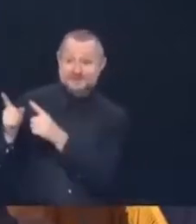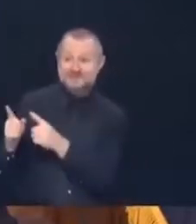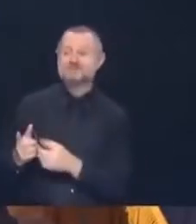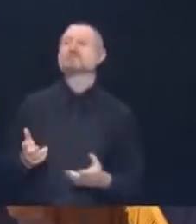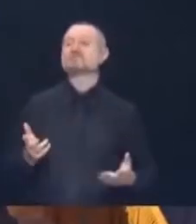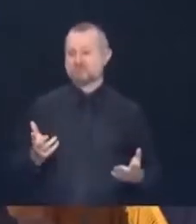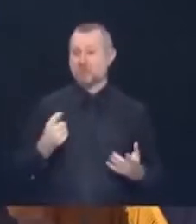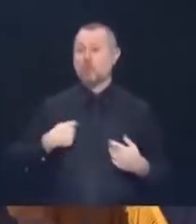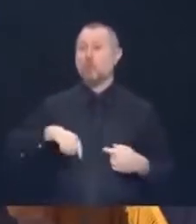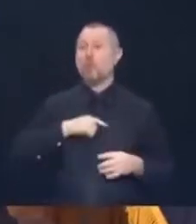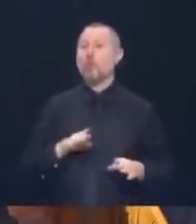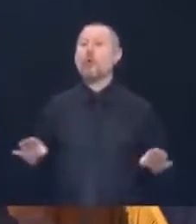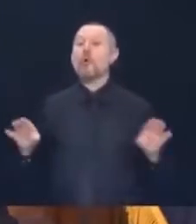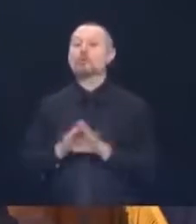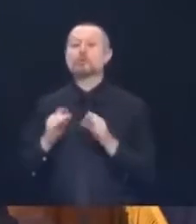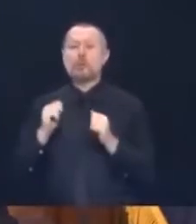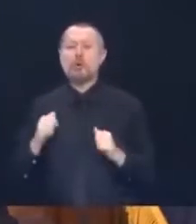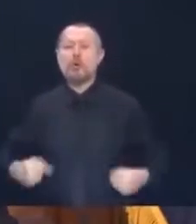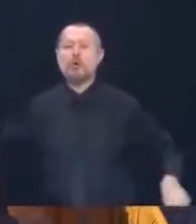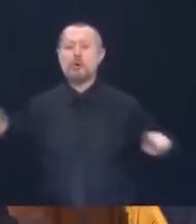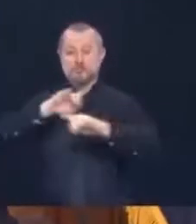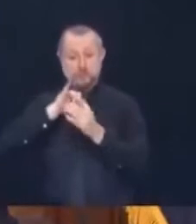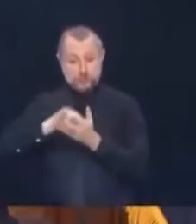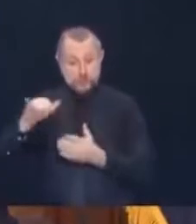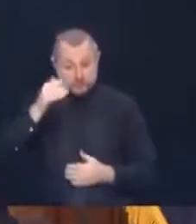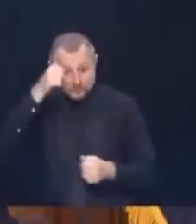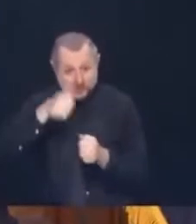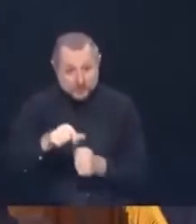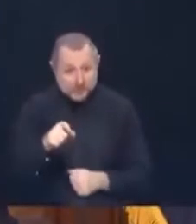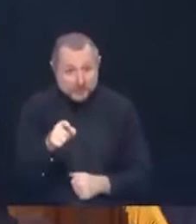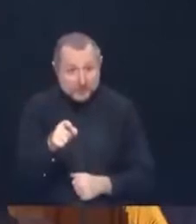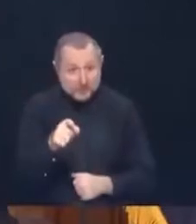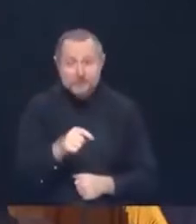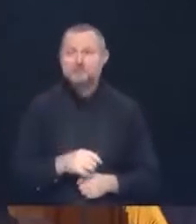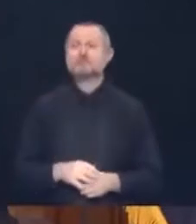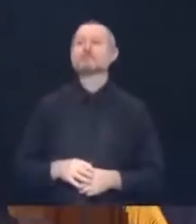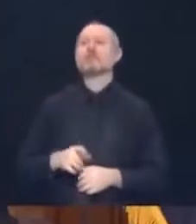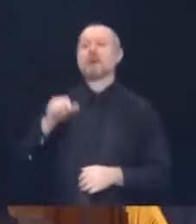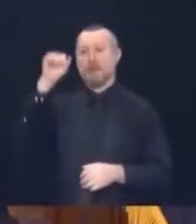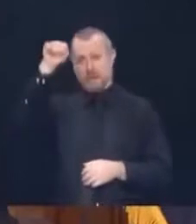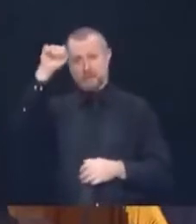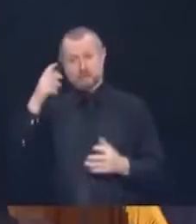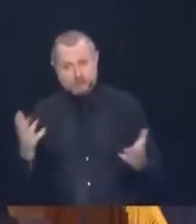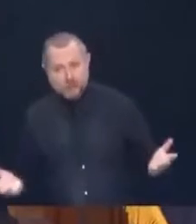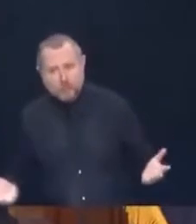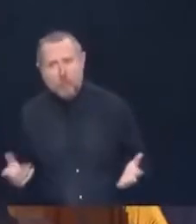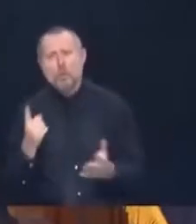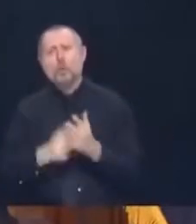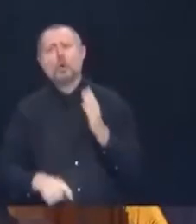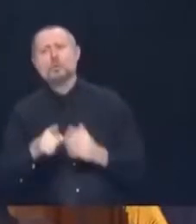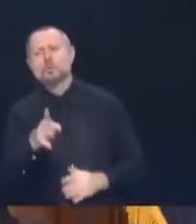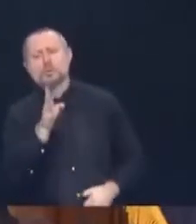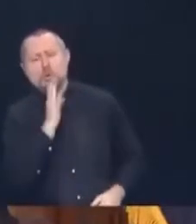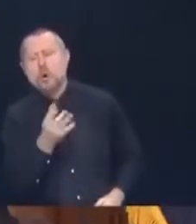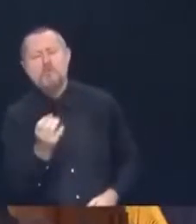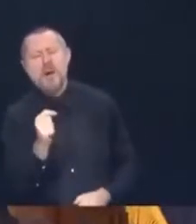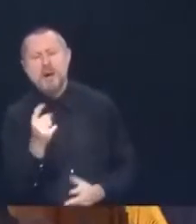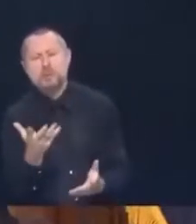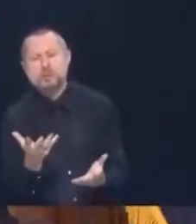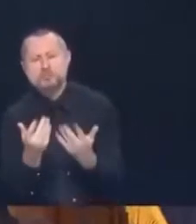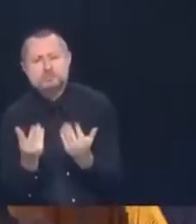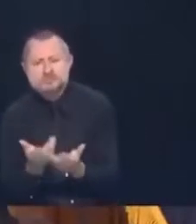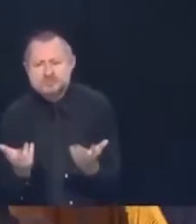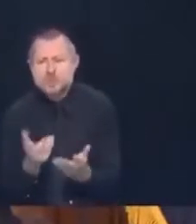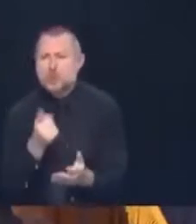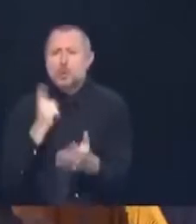schools? Don't you remember that? It was three weeks ago. Okay, so what are you talking about? What